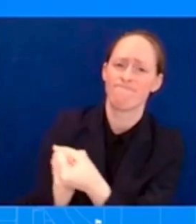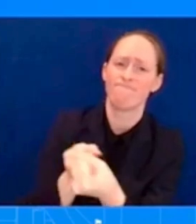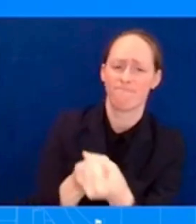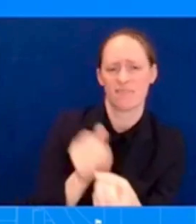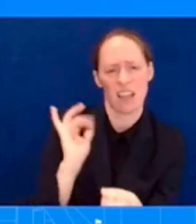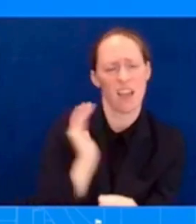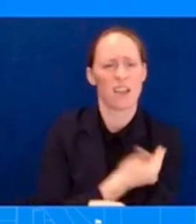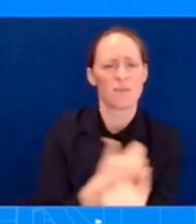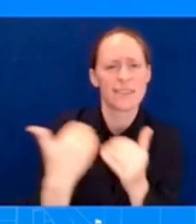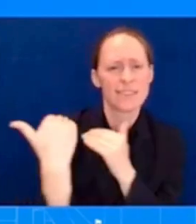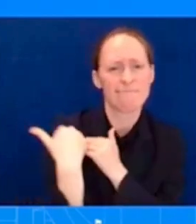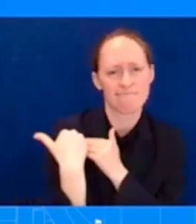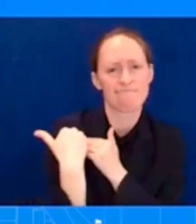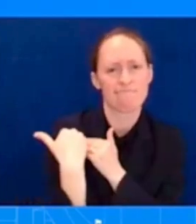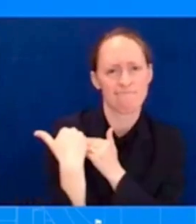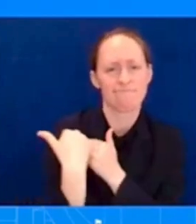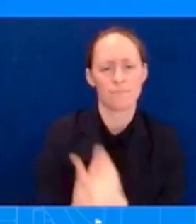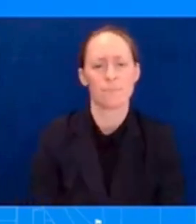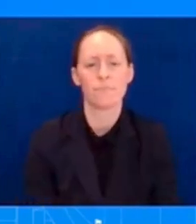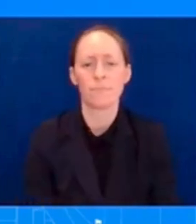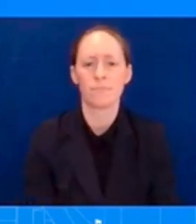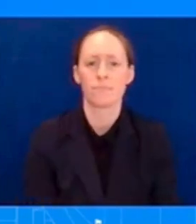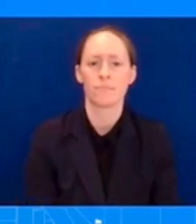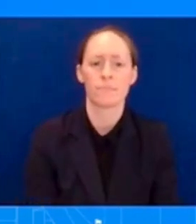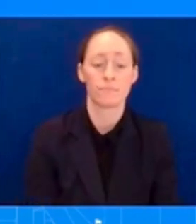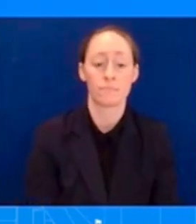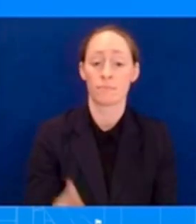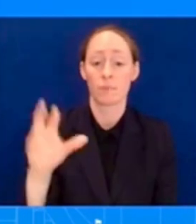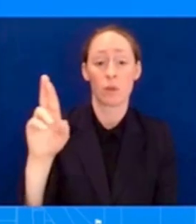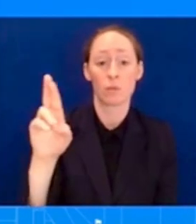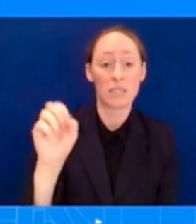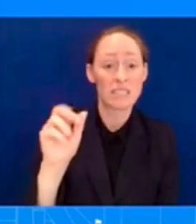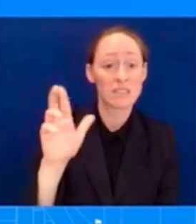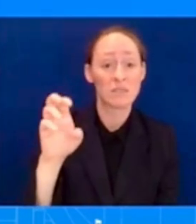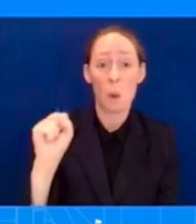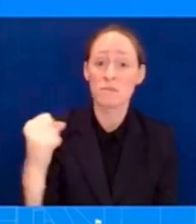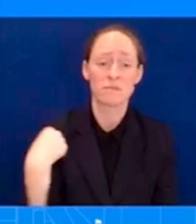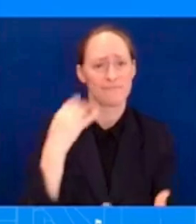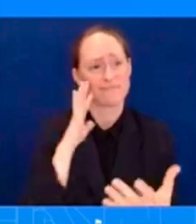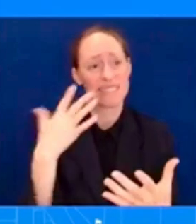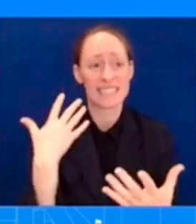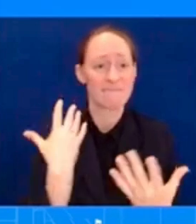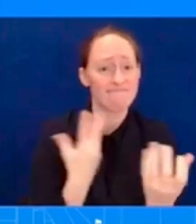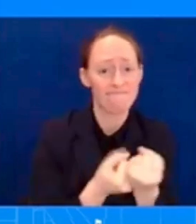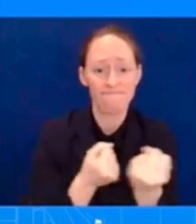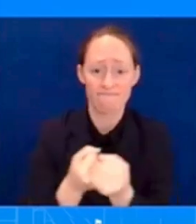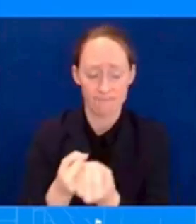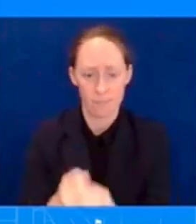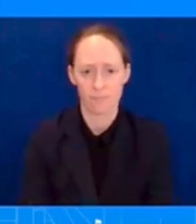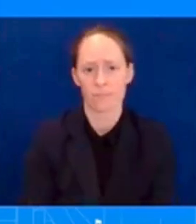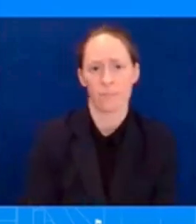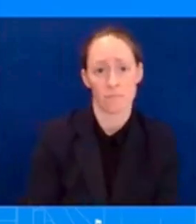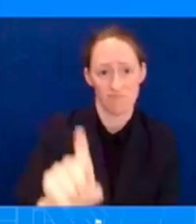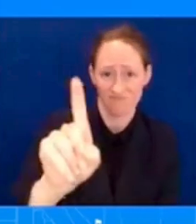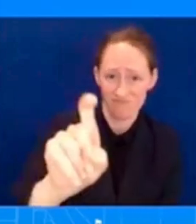need and not disrupt operations uh right now so no no visit by the president is on schedule at this moment